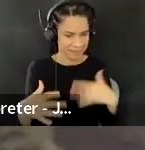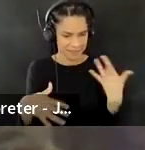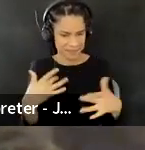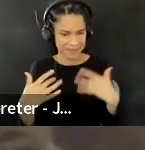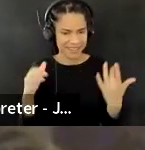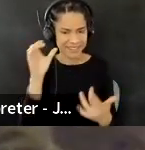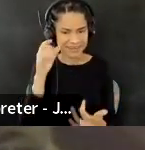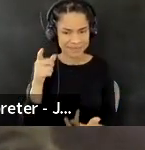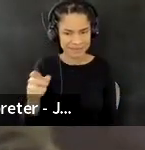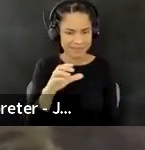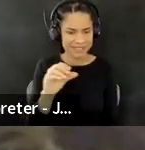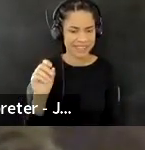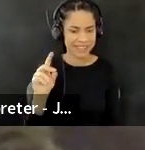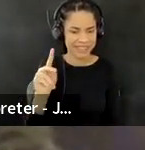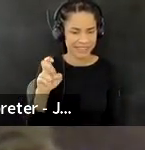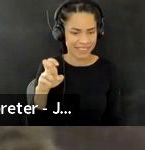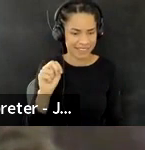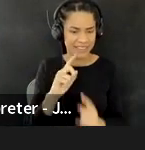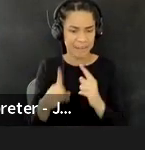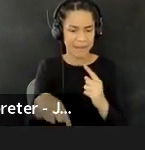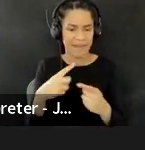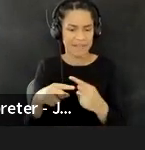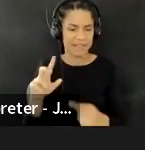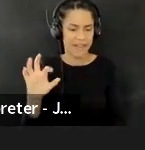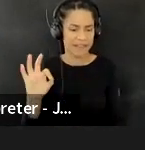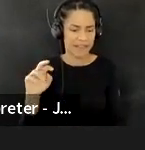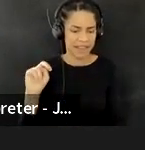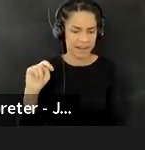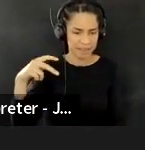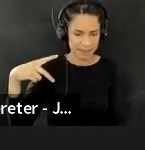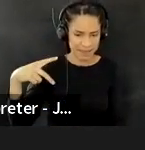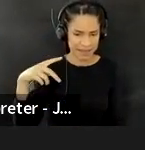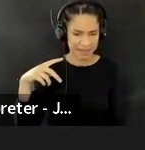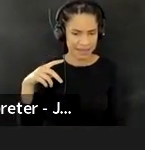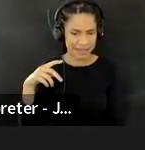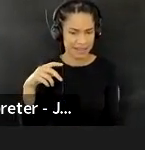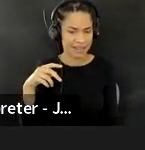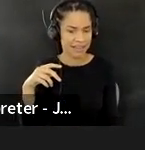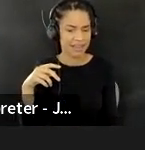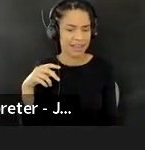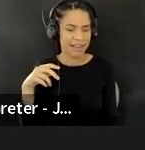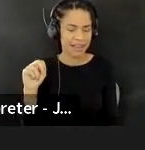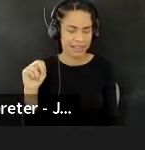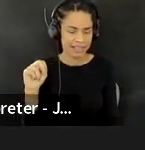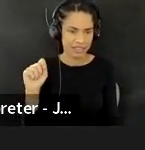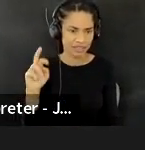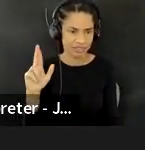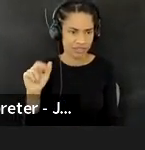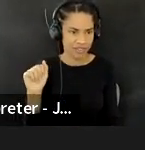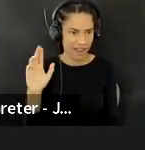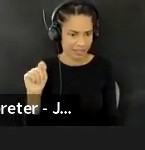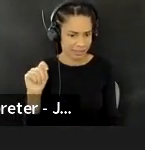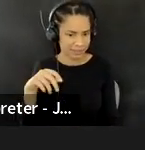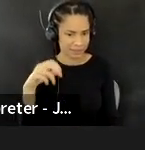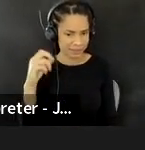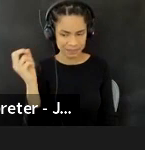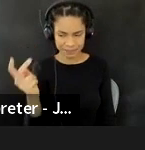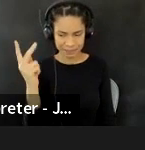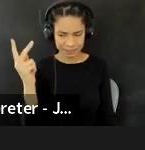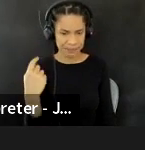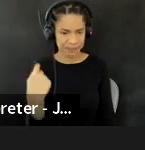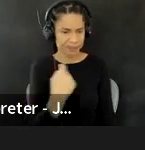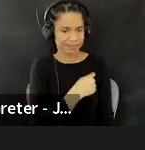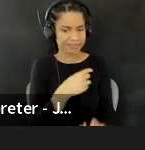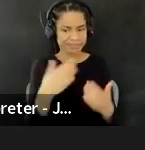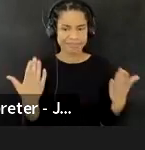Kevin talk about the network track. Fantastic. Kevin, you ready? All right, let's do it. So, uh, we're